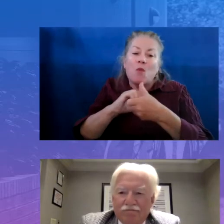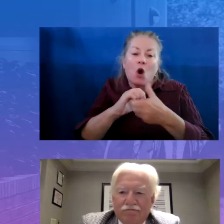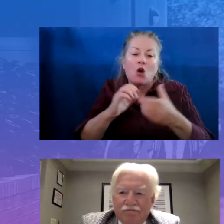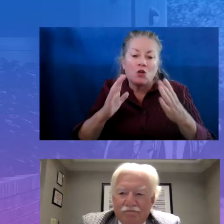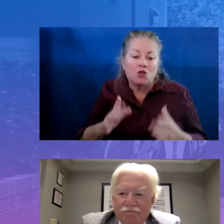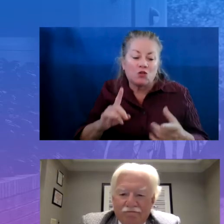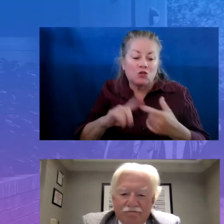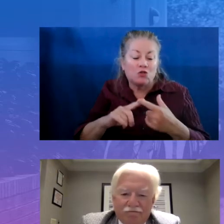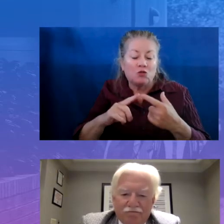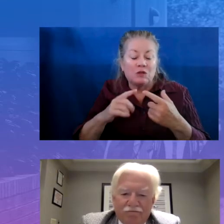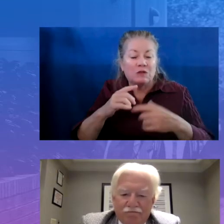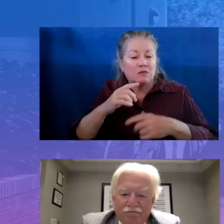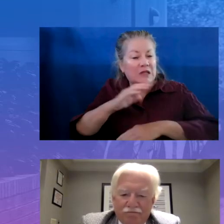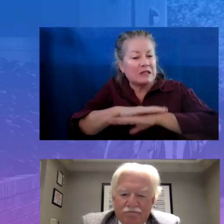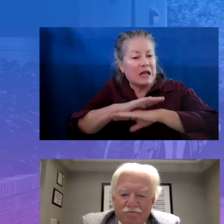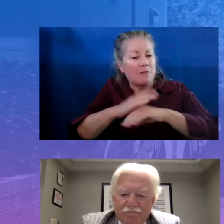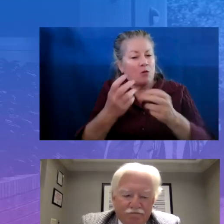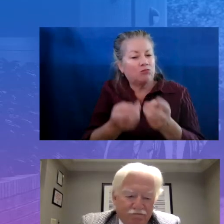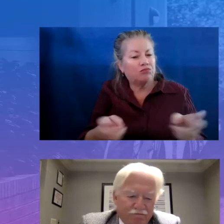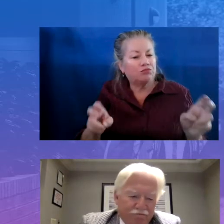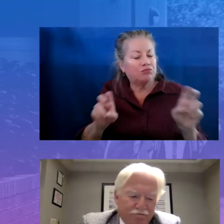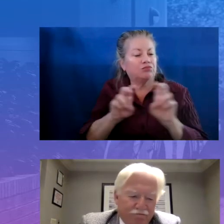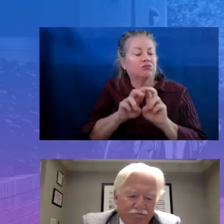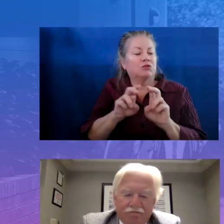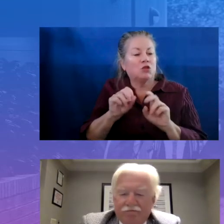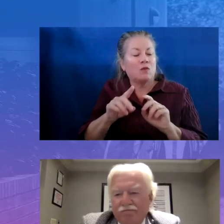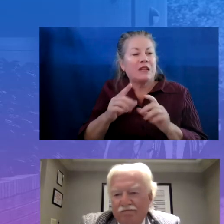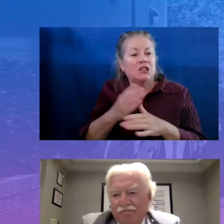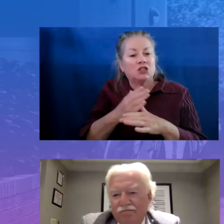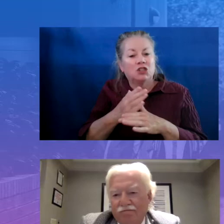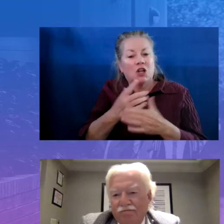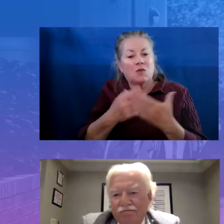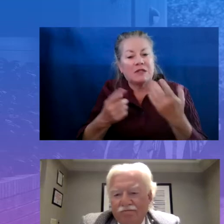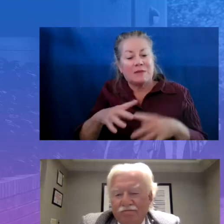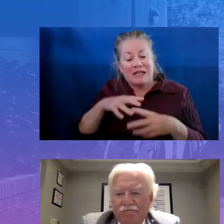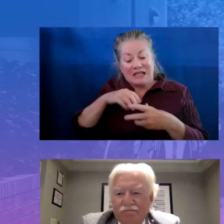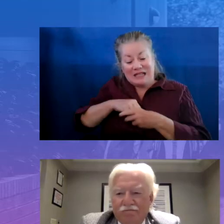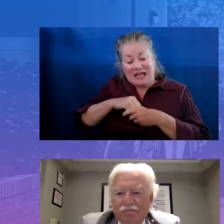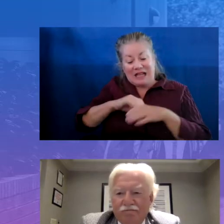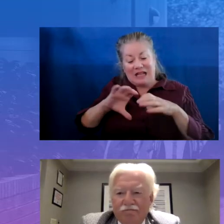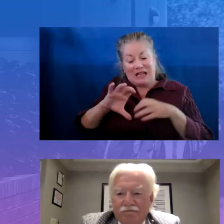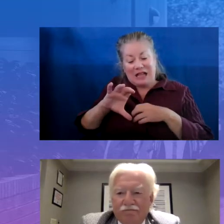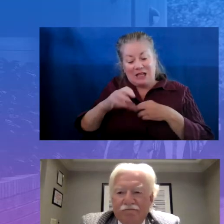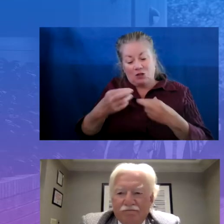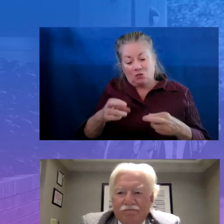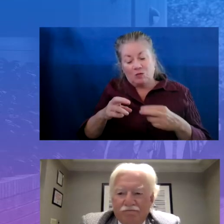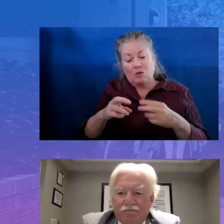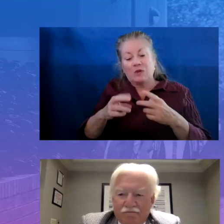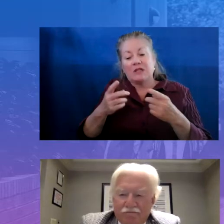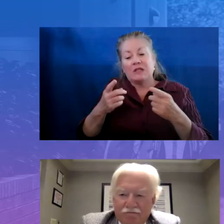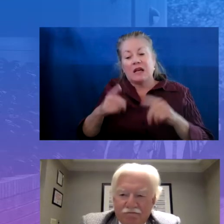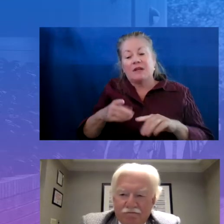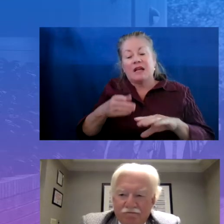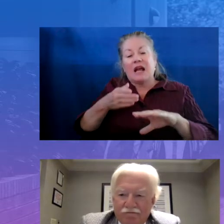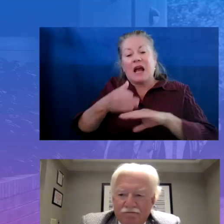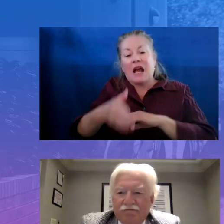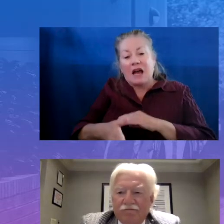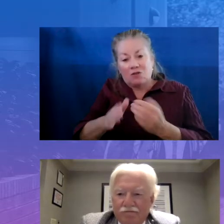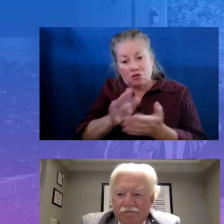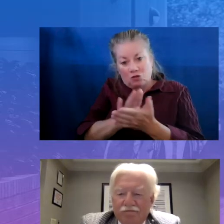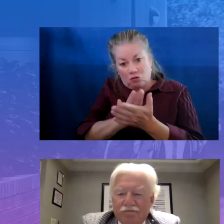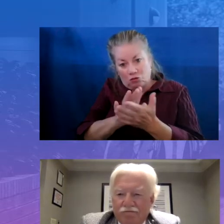what is happening inside our classrooms and really support what's happening in our after-school programs across the city